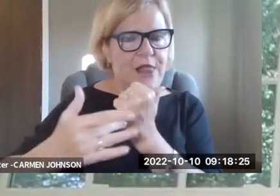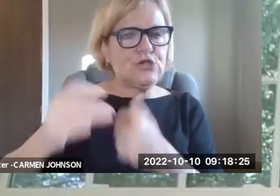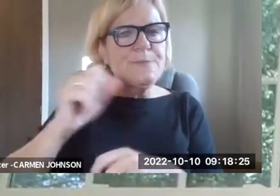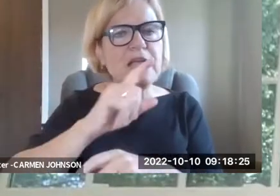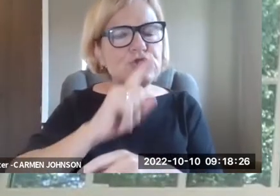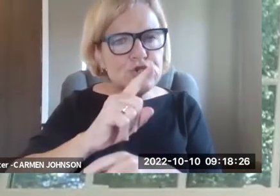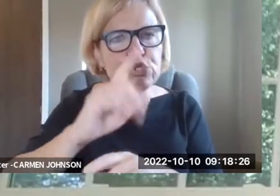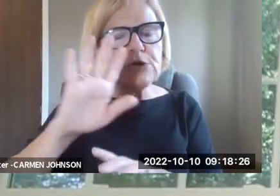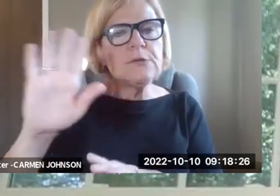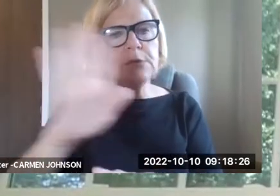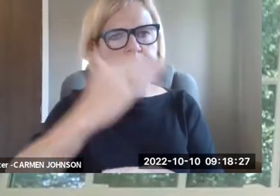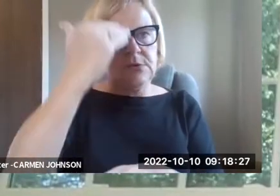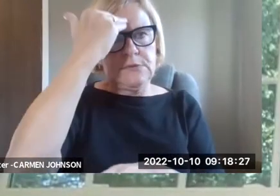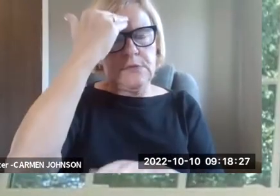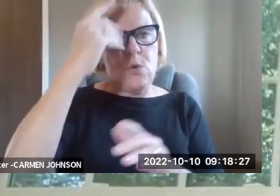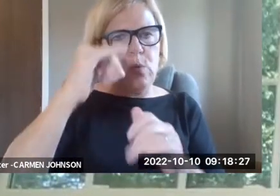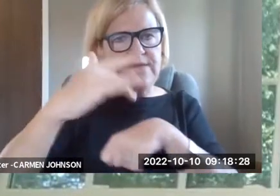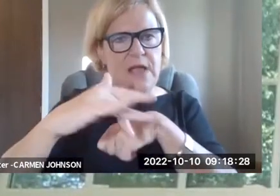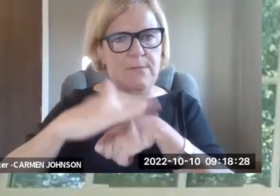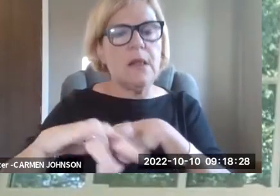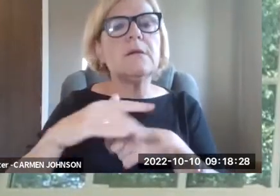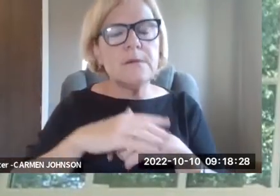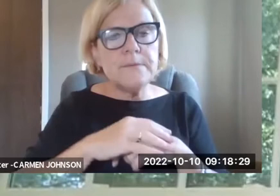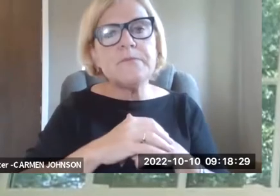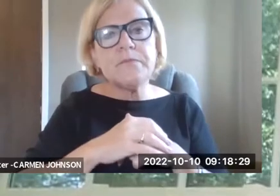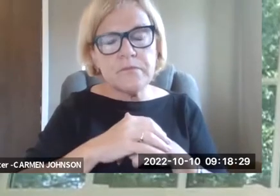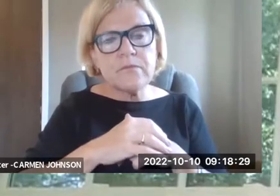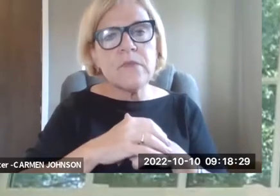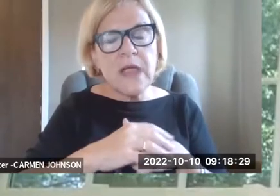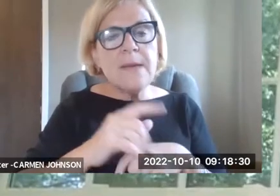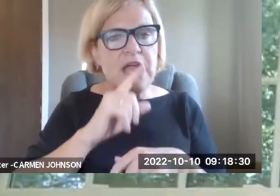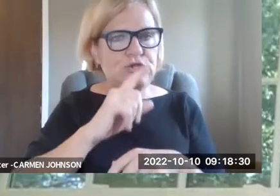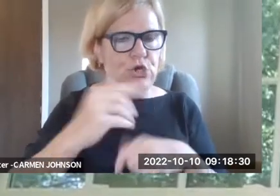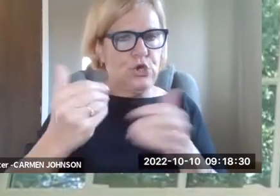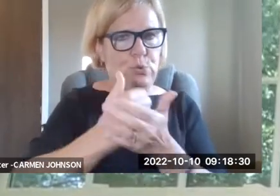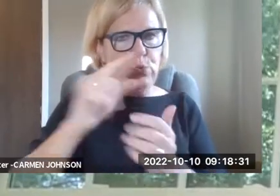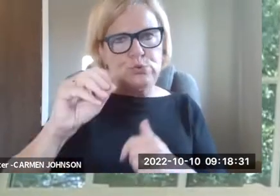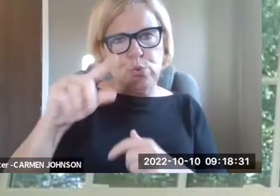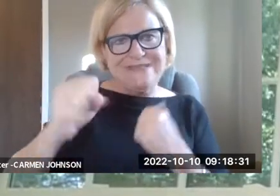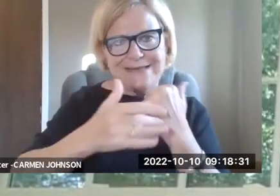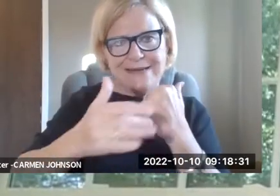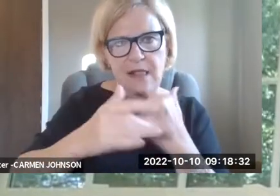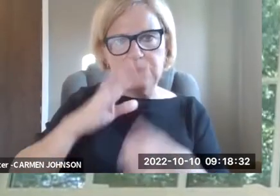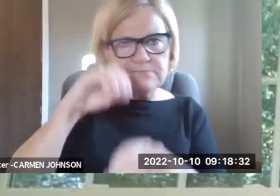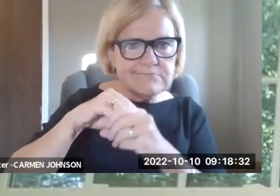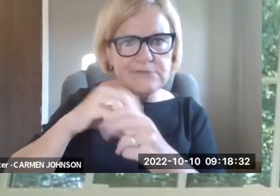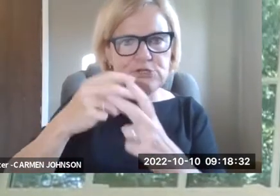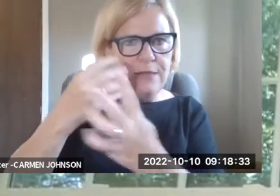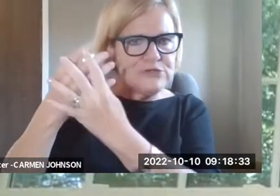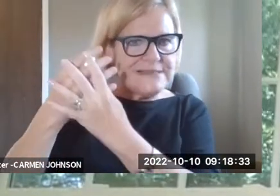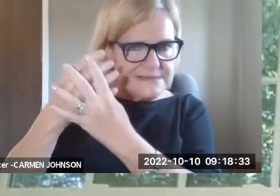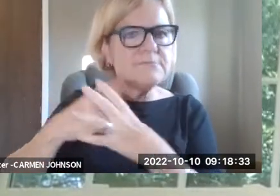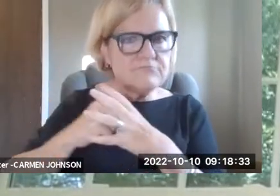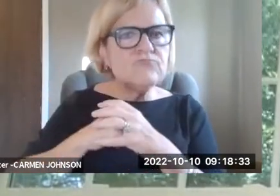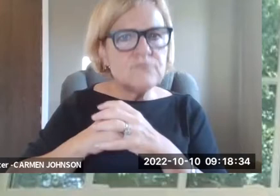should also require that the jails and prisons are looking to new technologies, keeping abreast of what is available and making sure